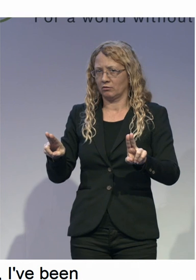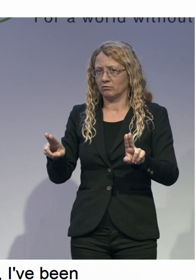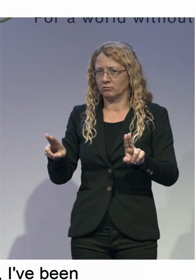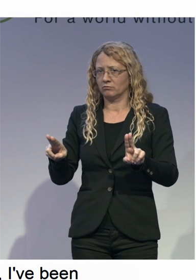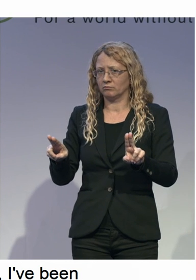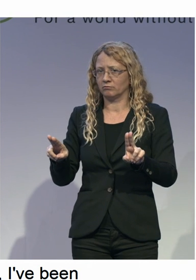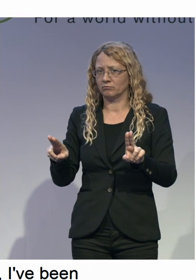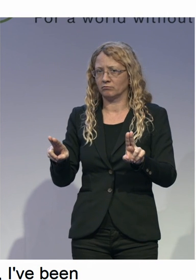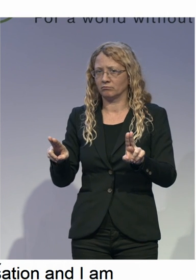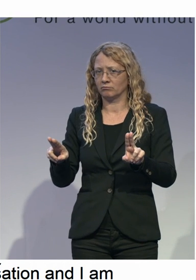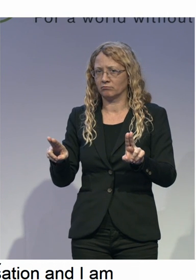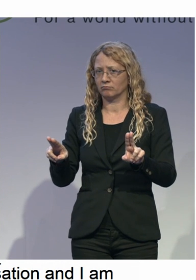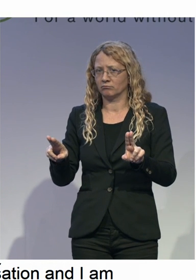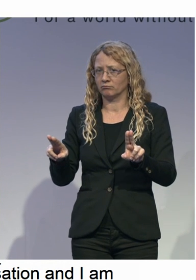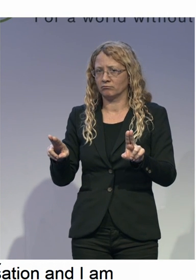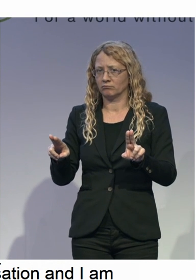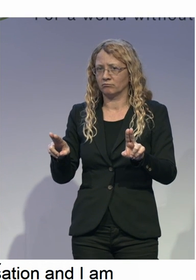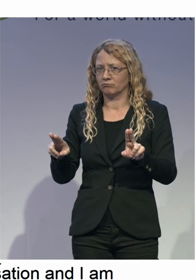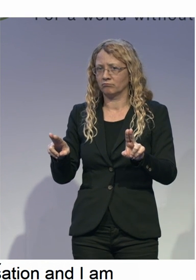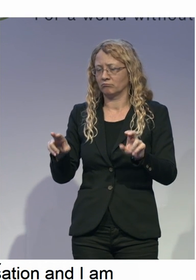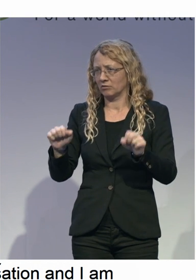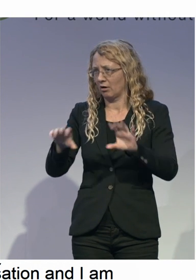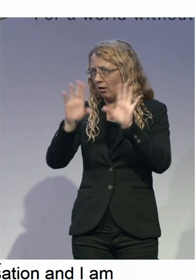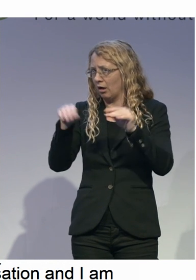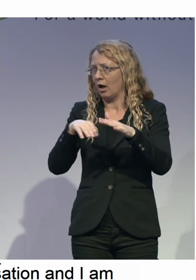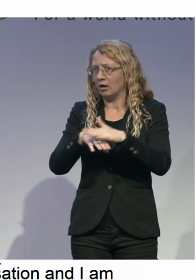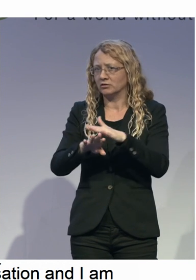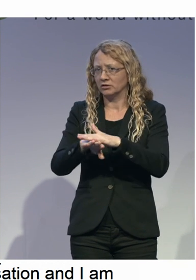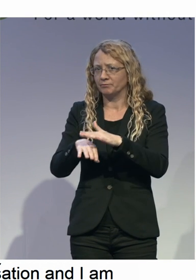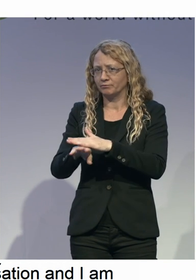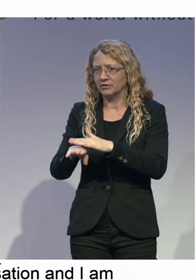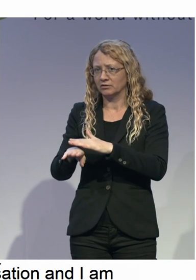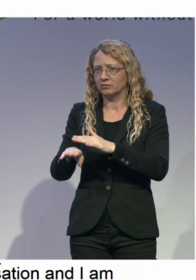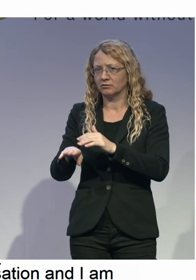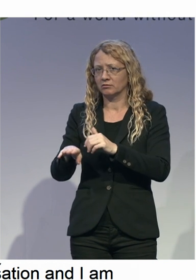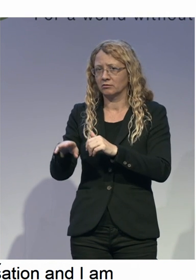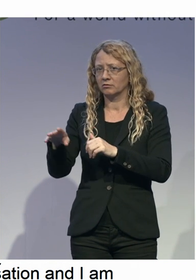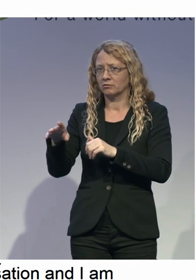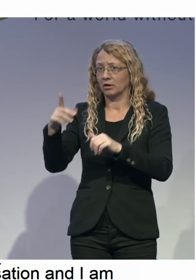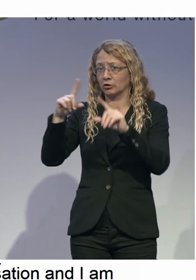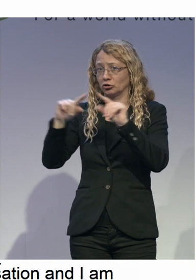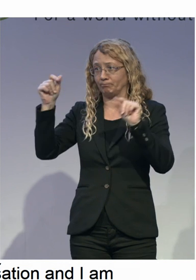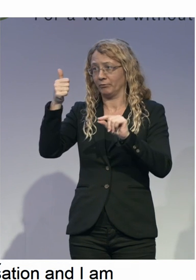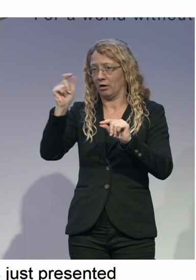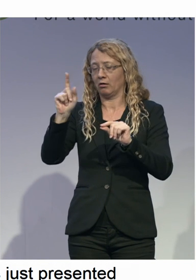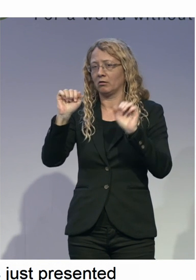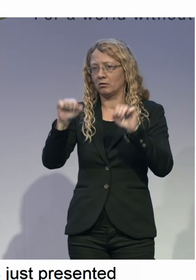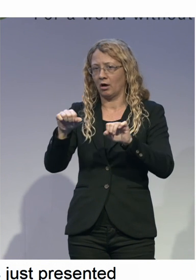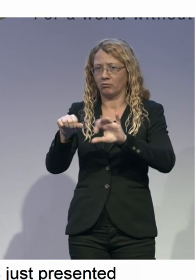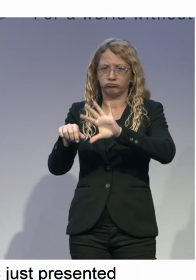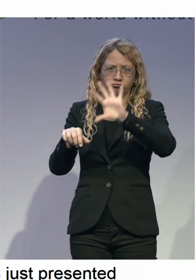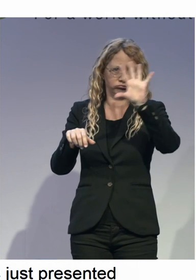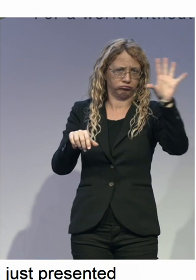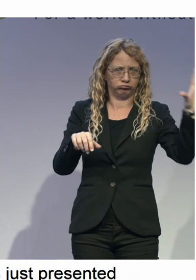So, that can be used not only in Japan, but also in other